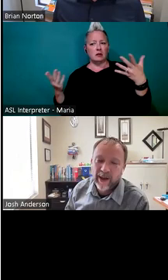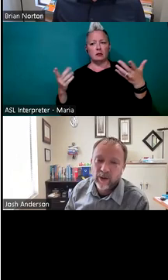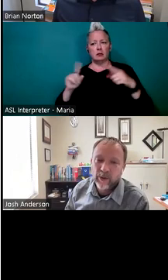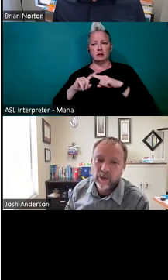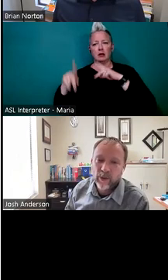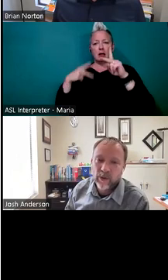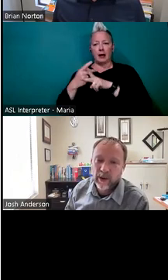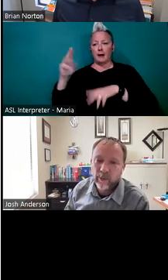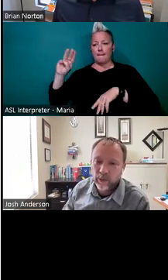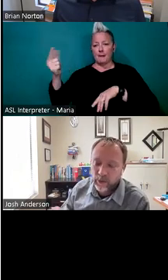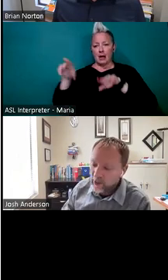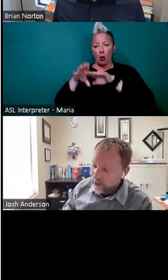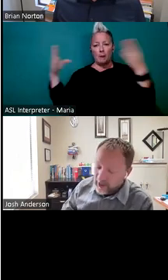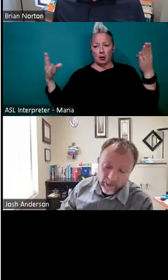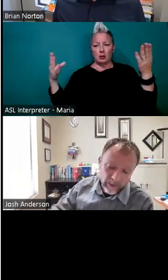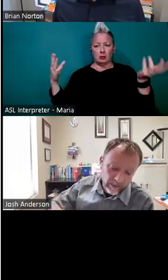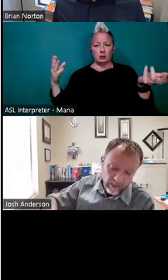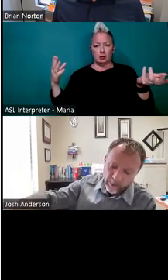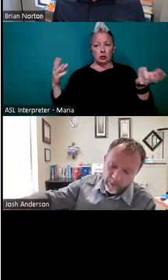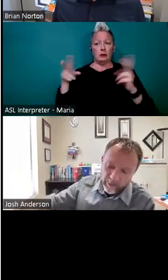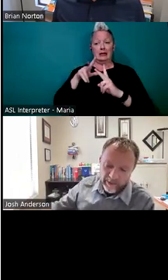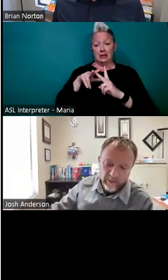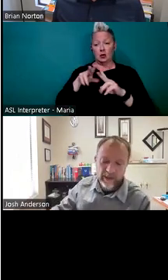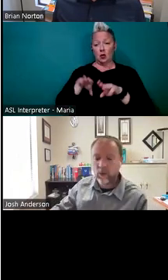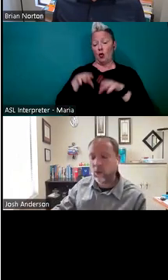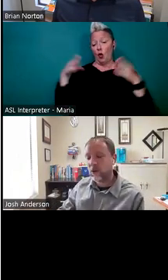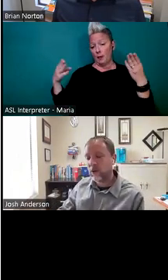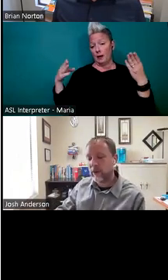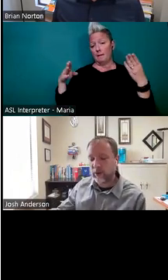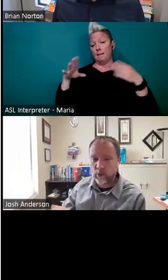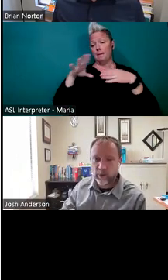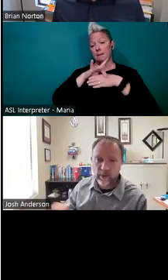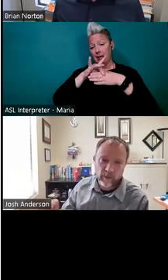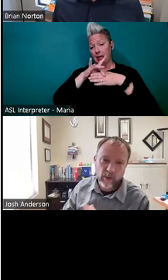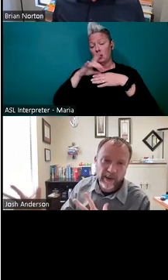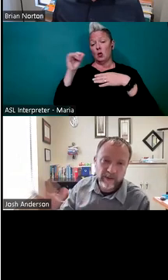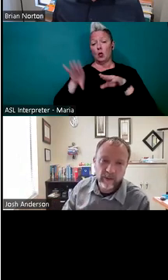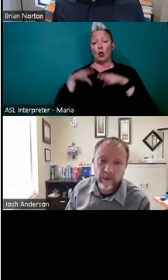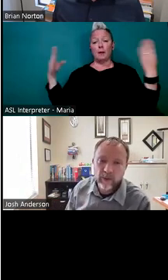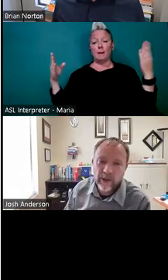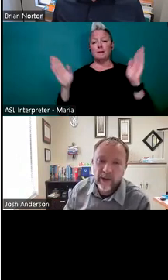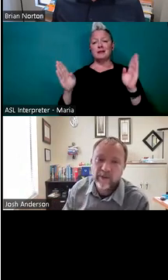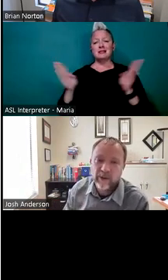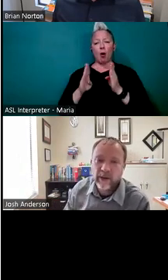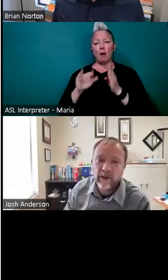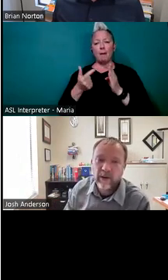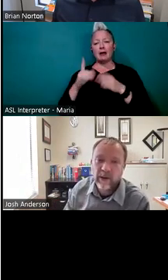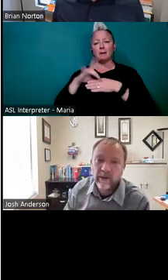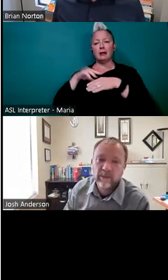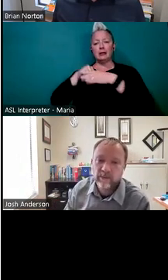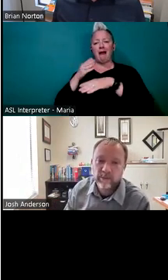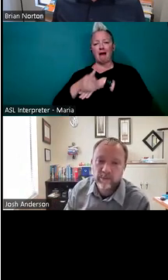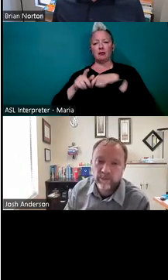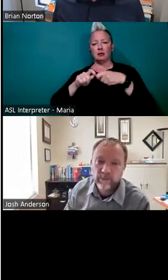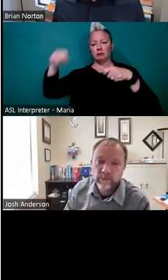kind of bag opener in order to be able to either open up the bags of meat or be able to open up the small bags that you put the meat in after they are